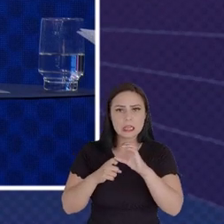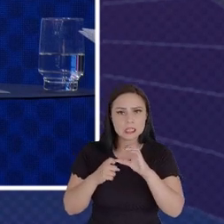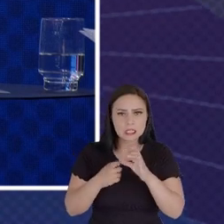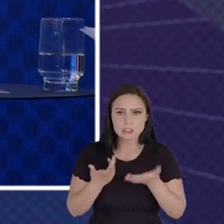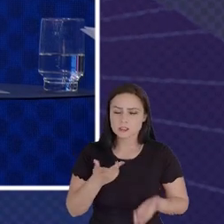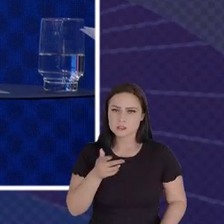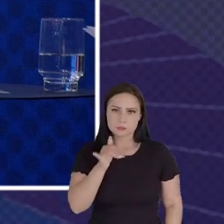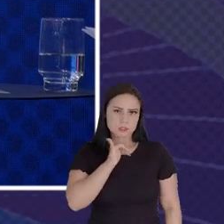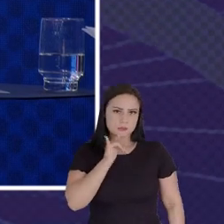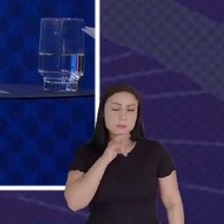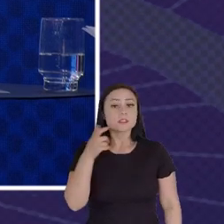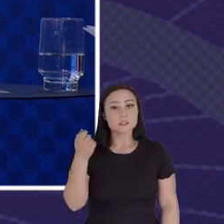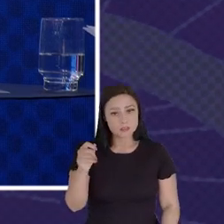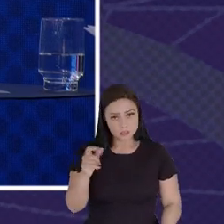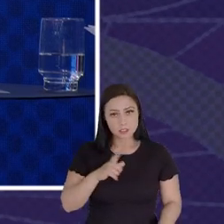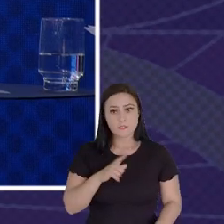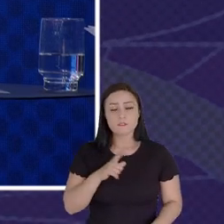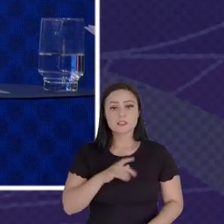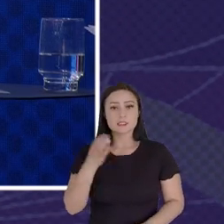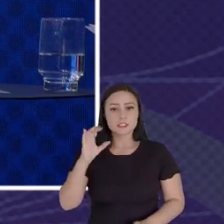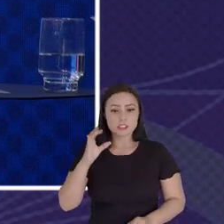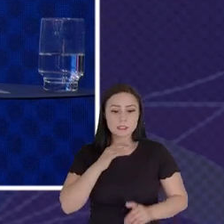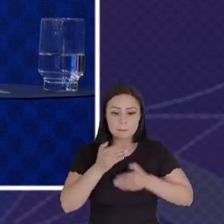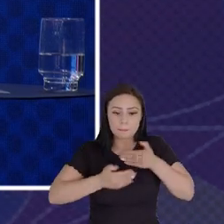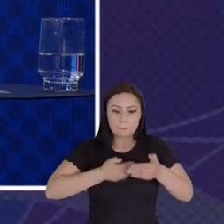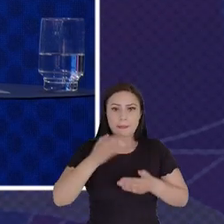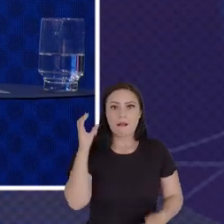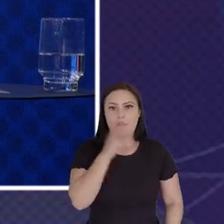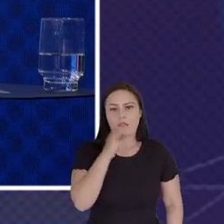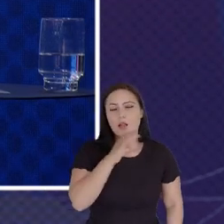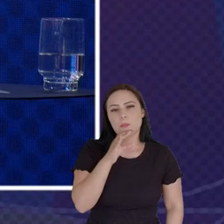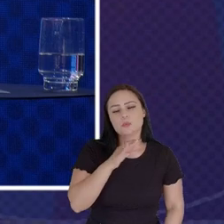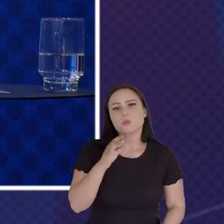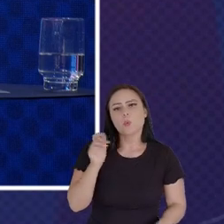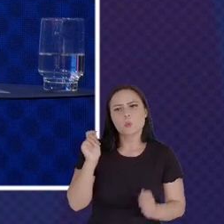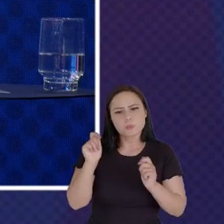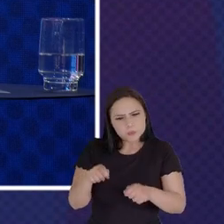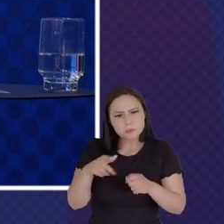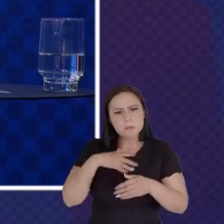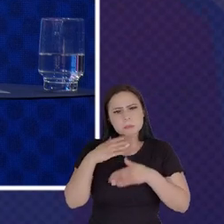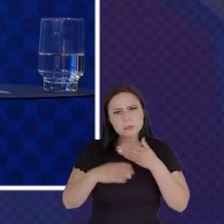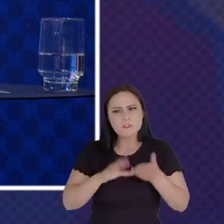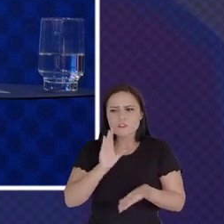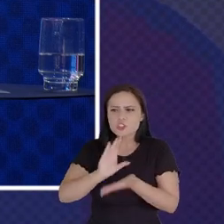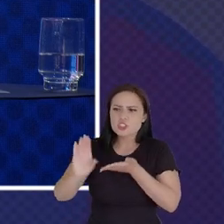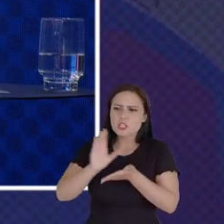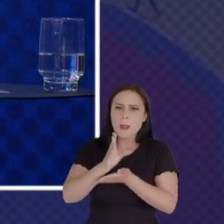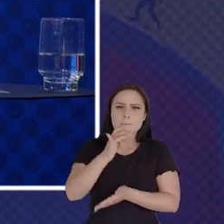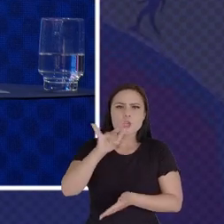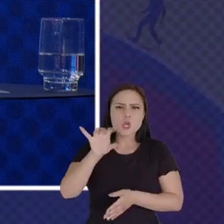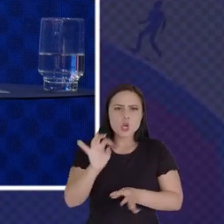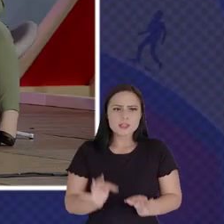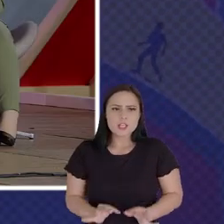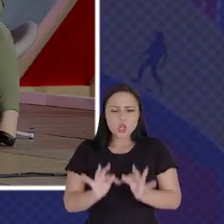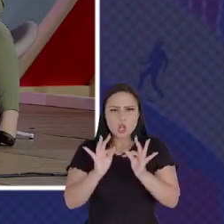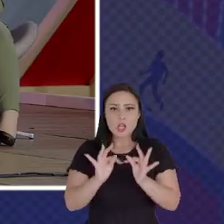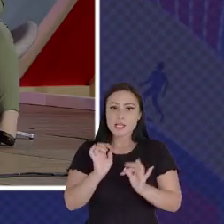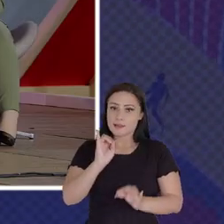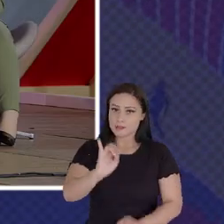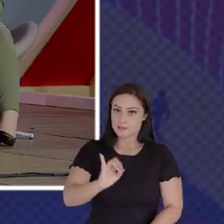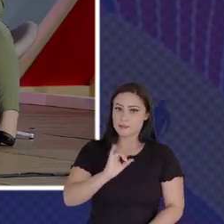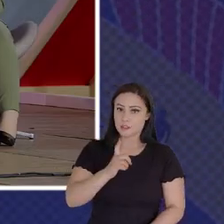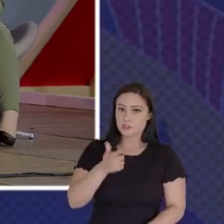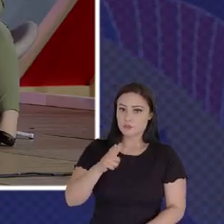Moving As Where I Make The Investment Is In Biotech If It Were Not The Venture Capitalists But